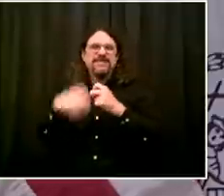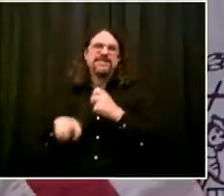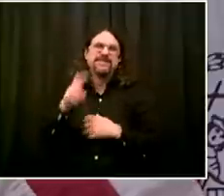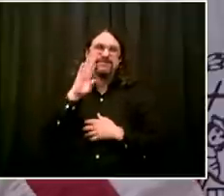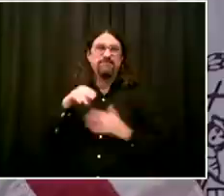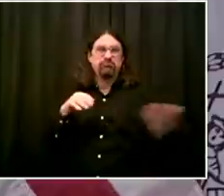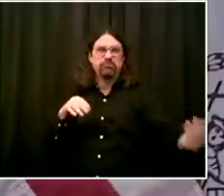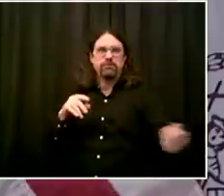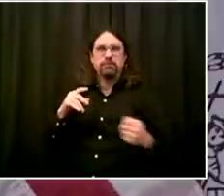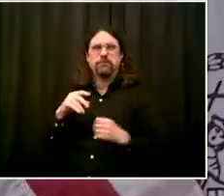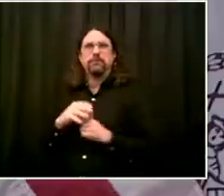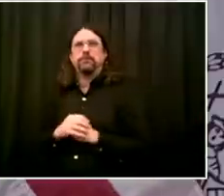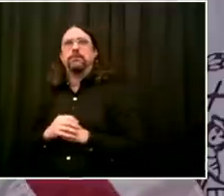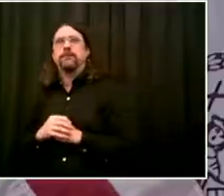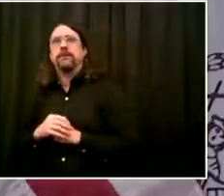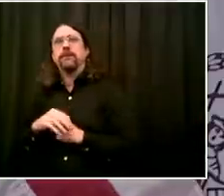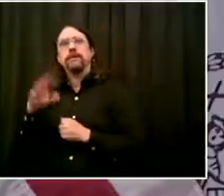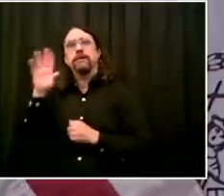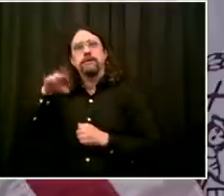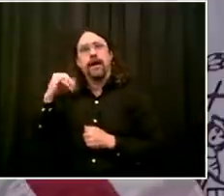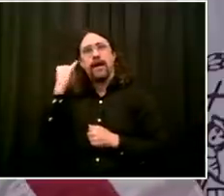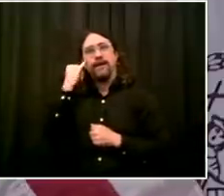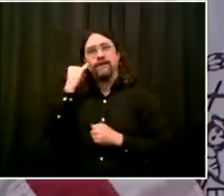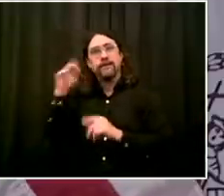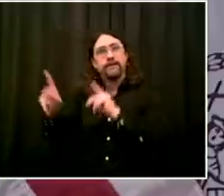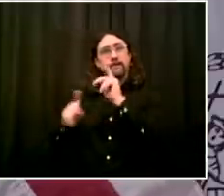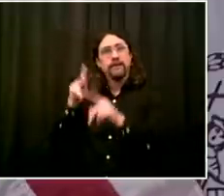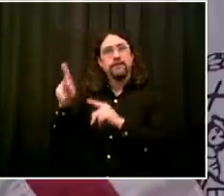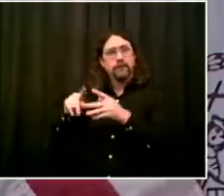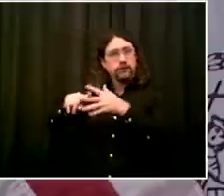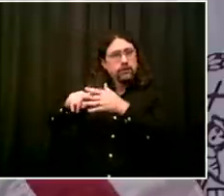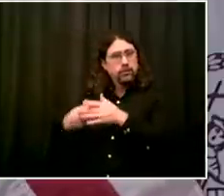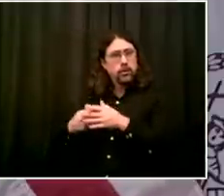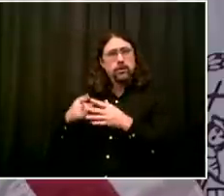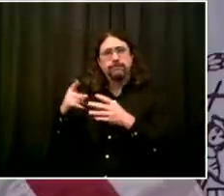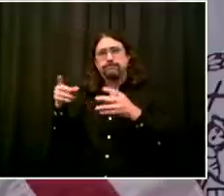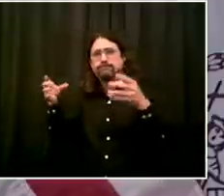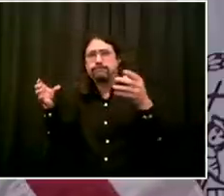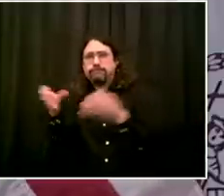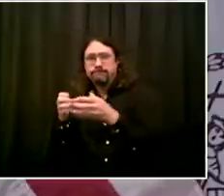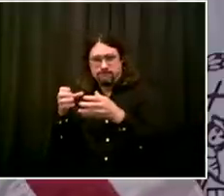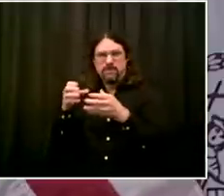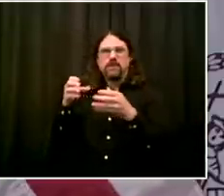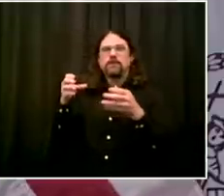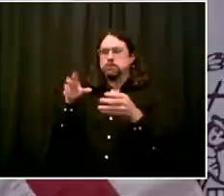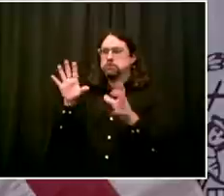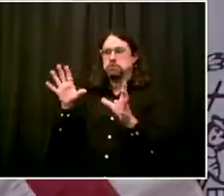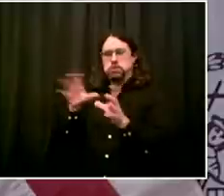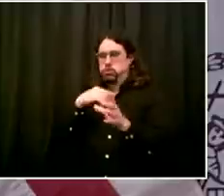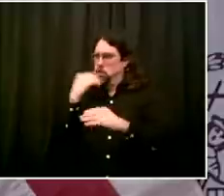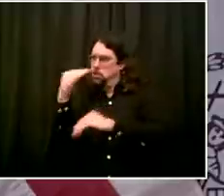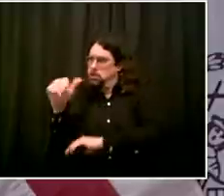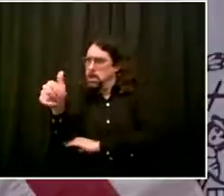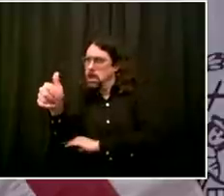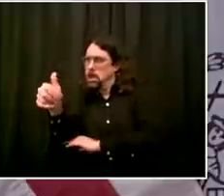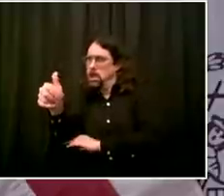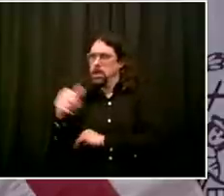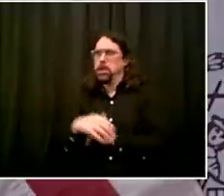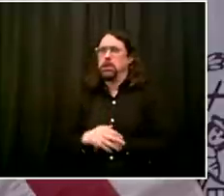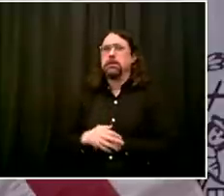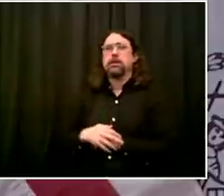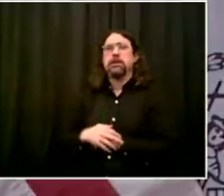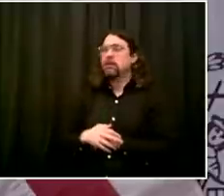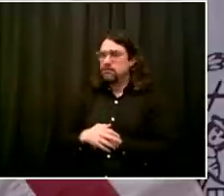the NYPD and other enforcement agencies will show up and tell people to move. If they don't move, if they don't disperse, then it goes to summits.